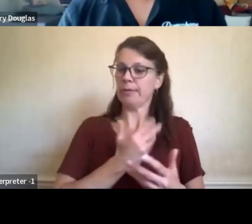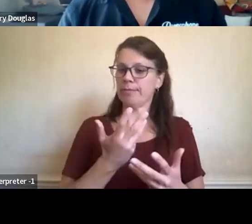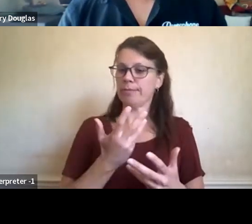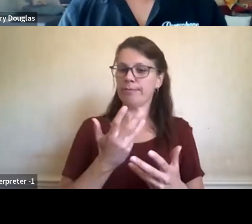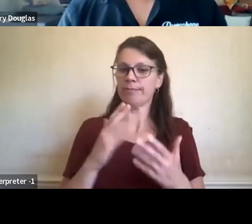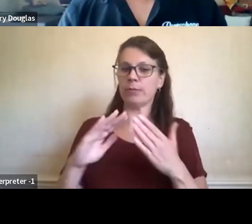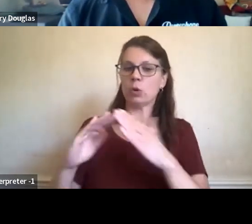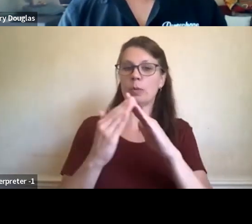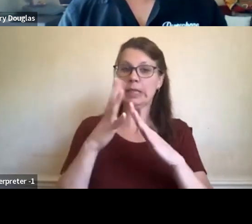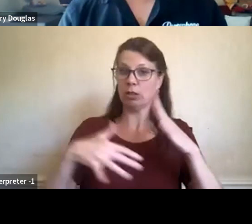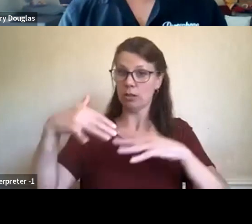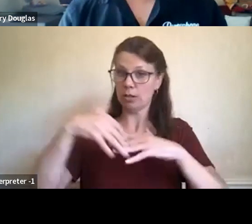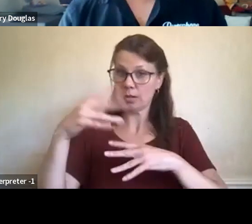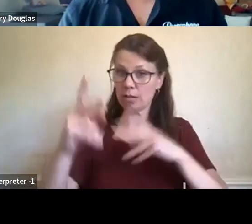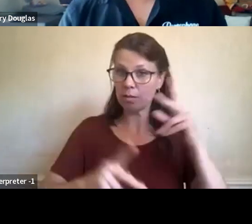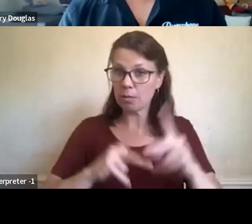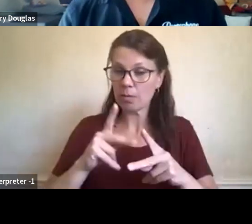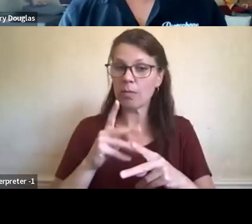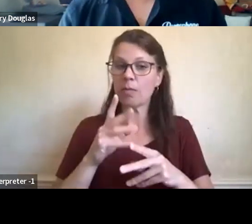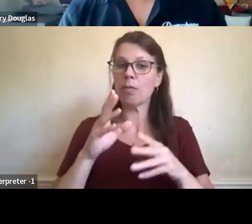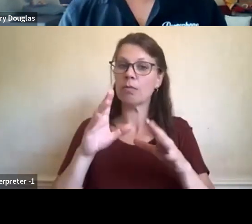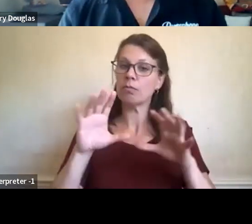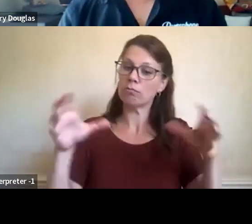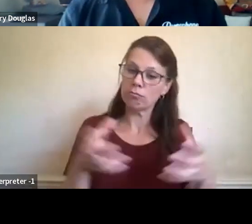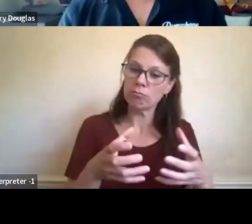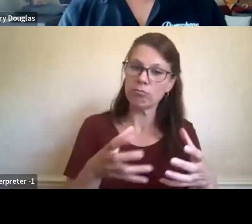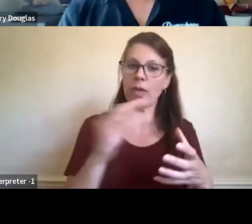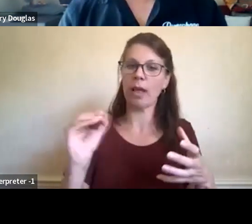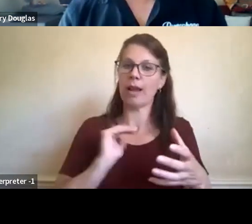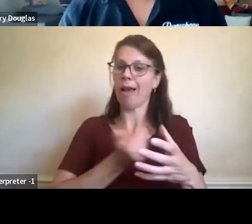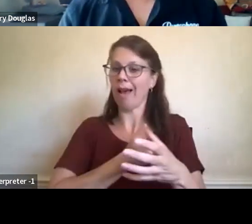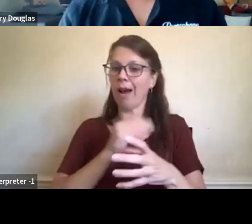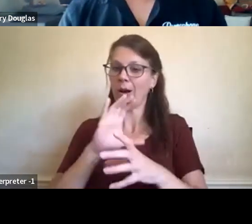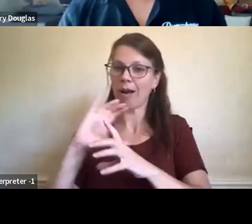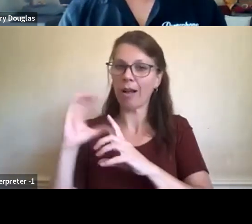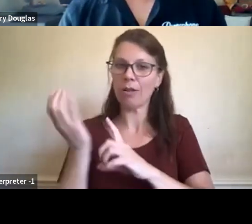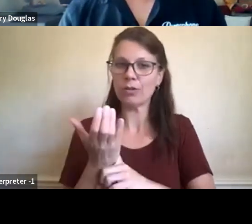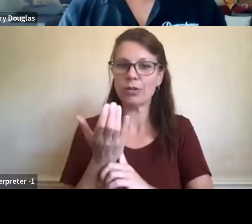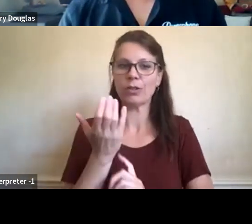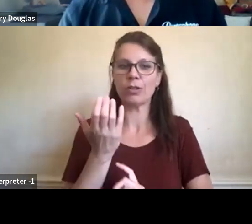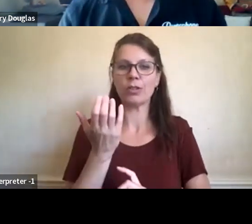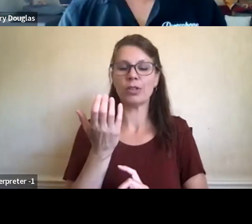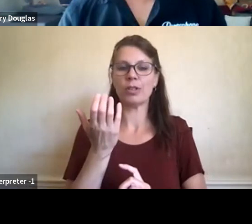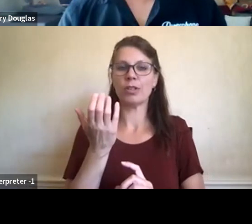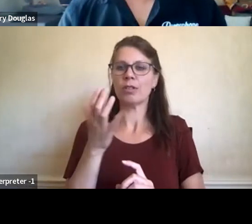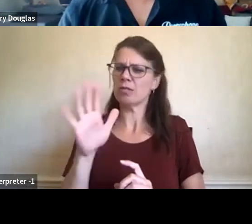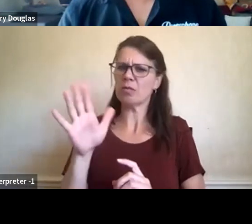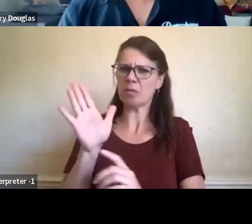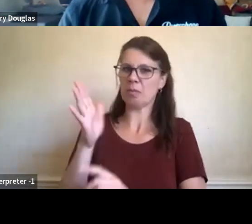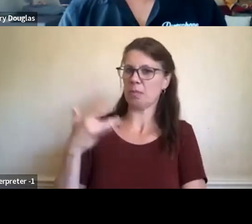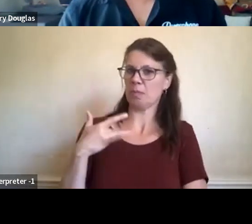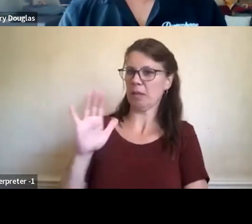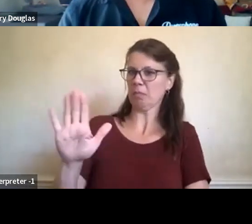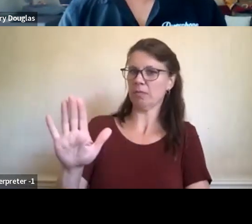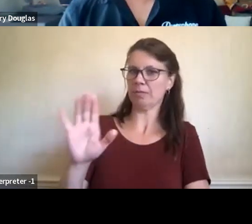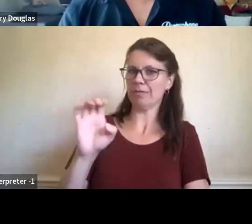and our culture, and our culture that we developed in East Vancouver, I would say that we were the